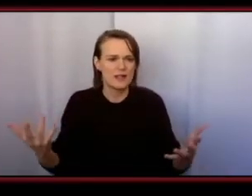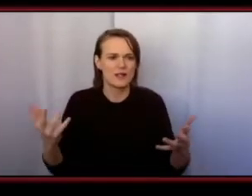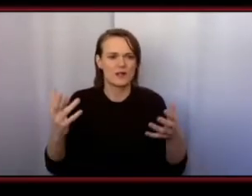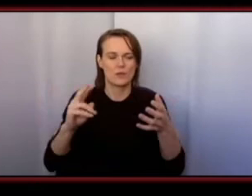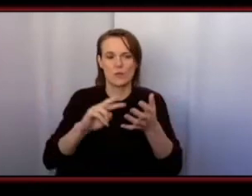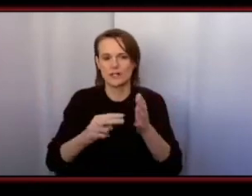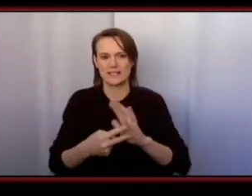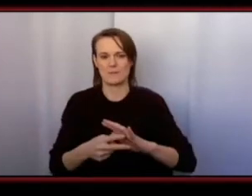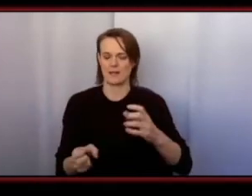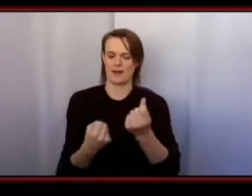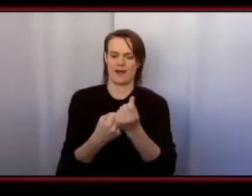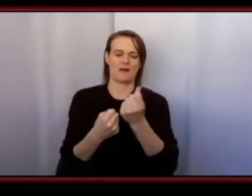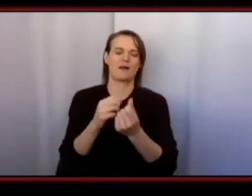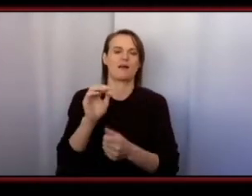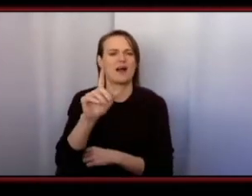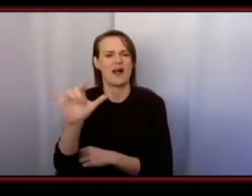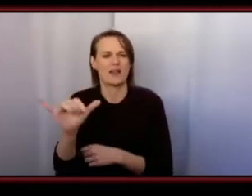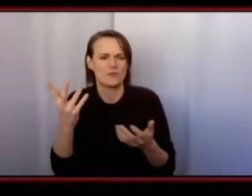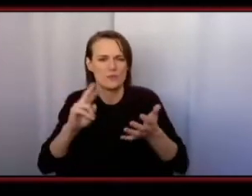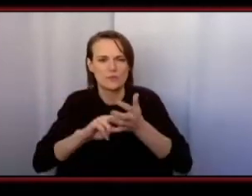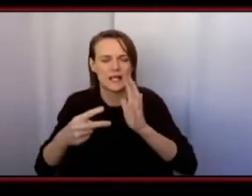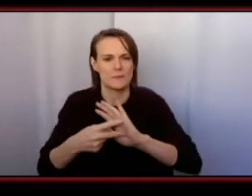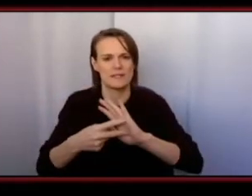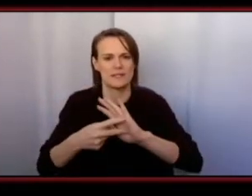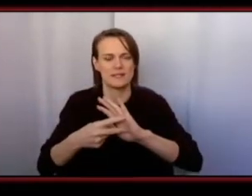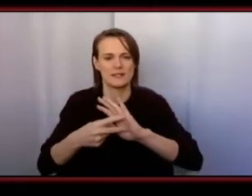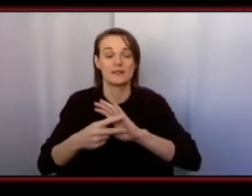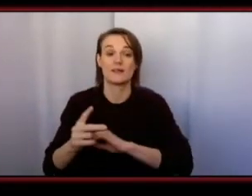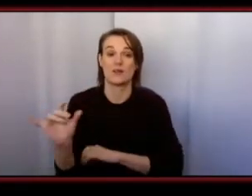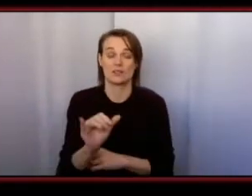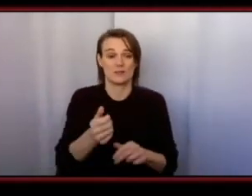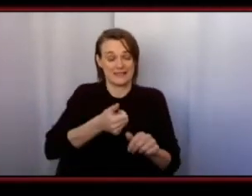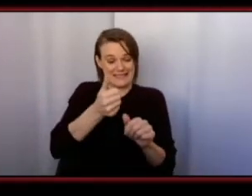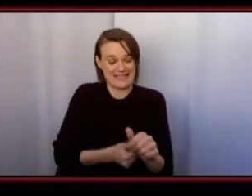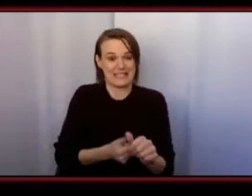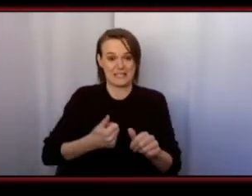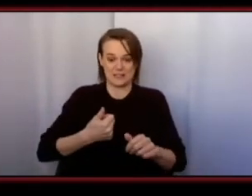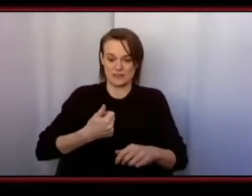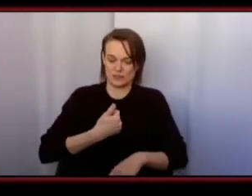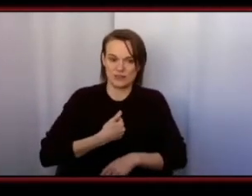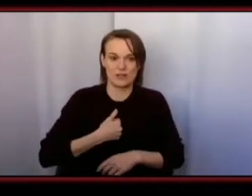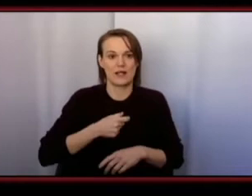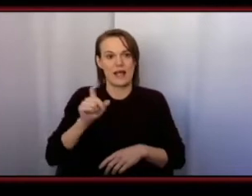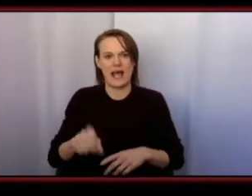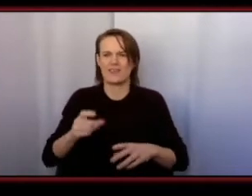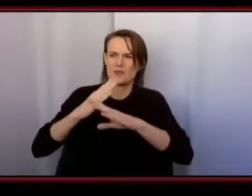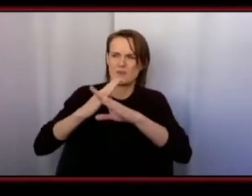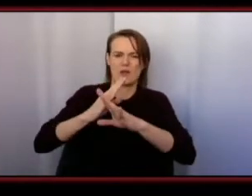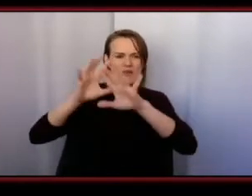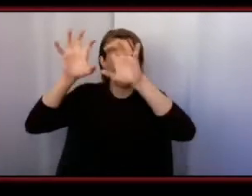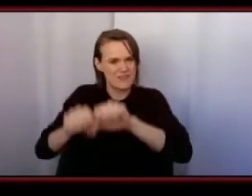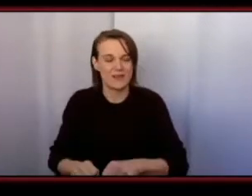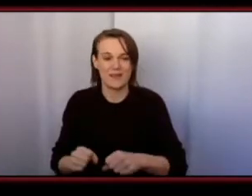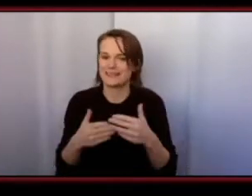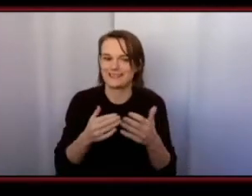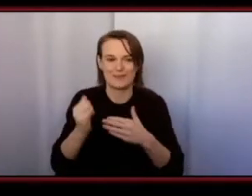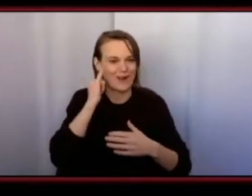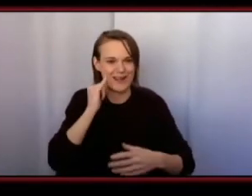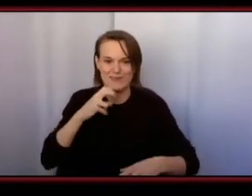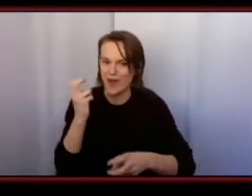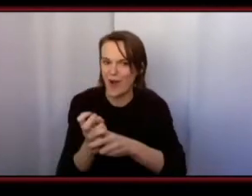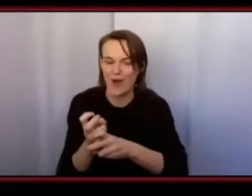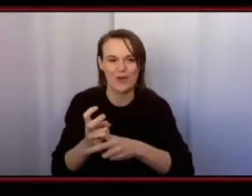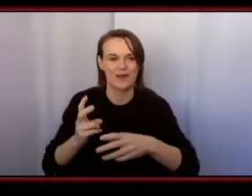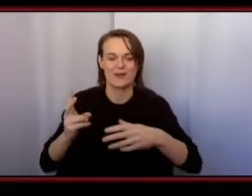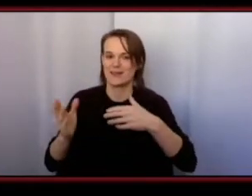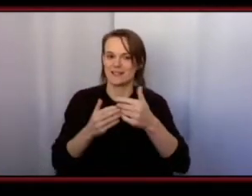allies and it most certainly requires us all to do our part to break down barriers even when that work is hard and hostile to